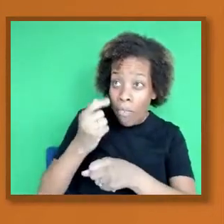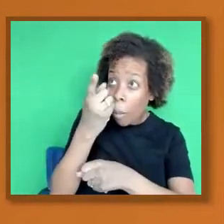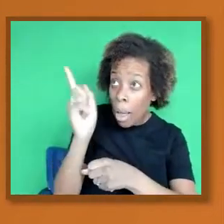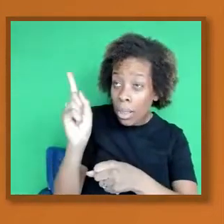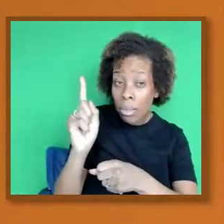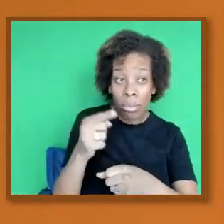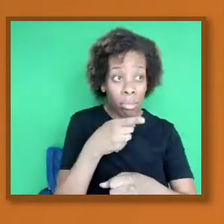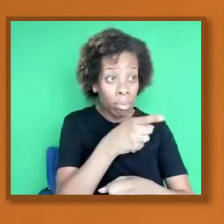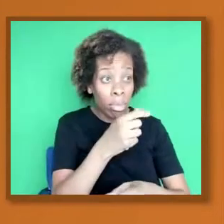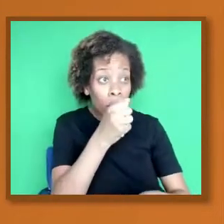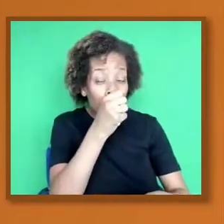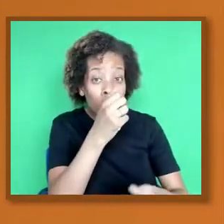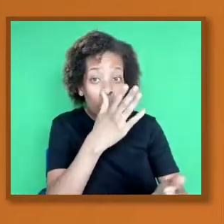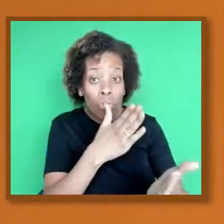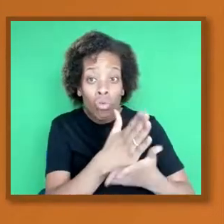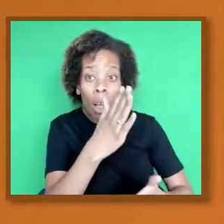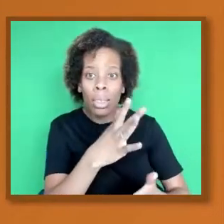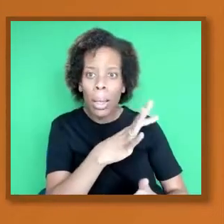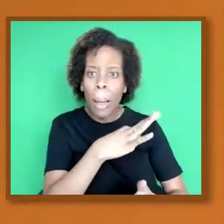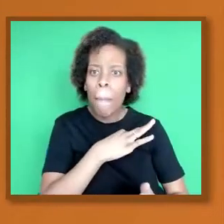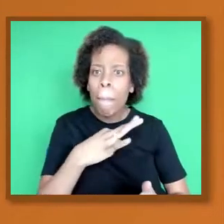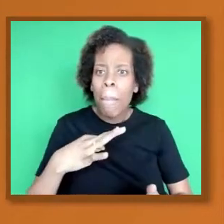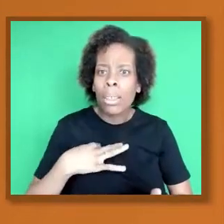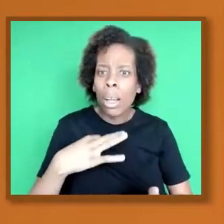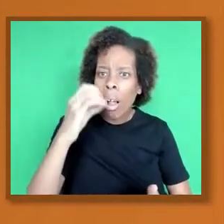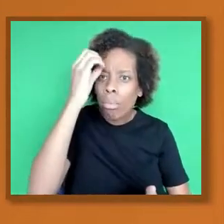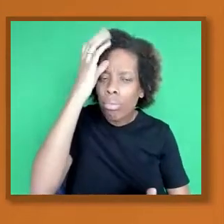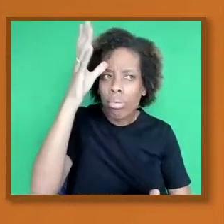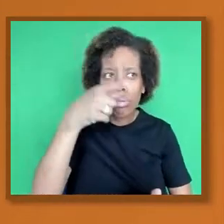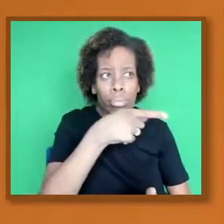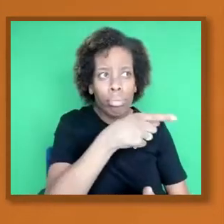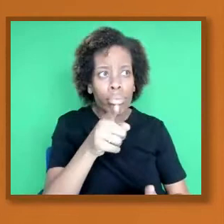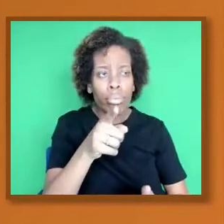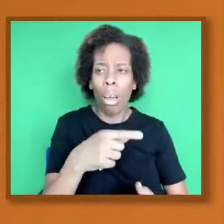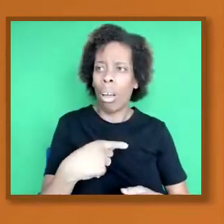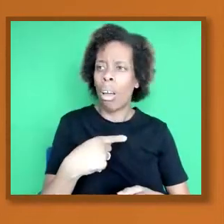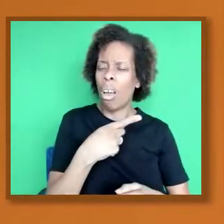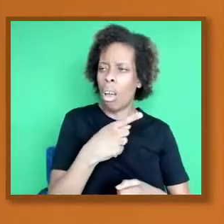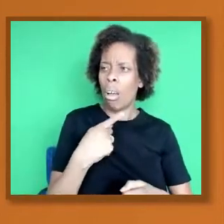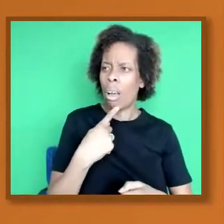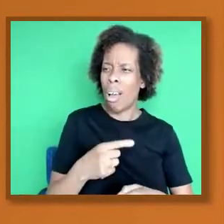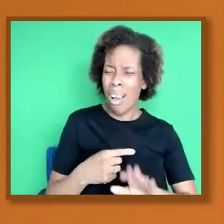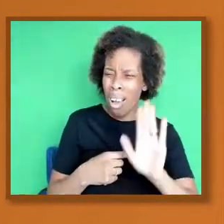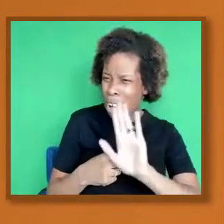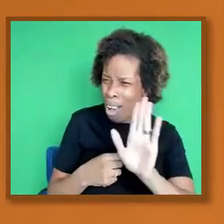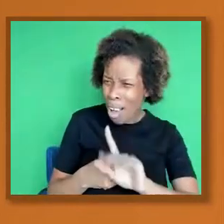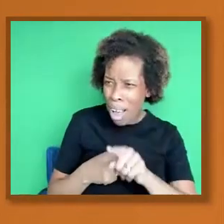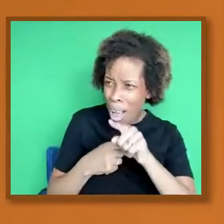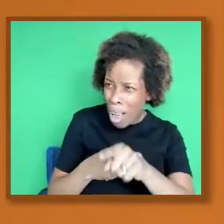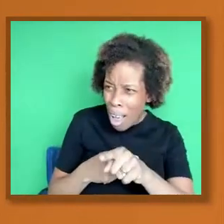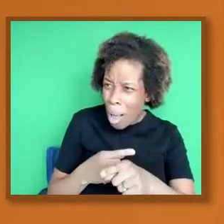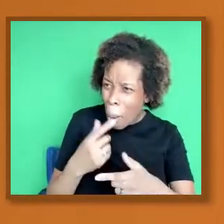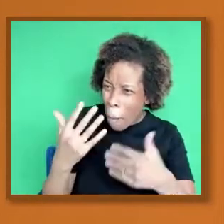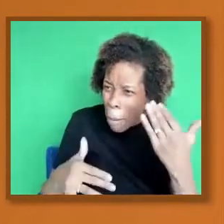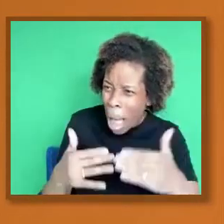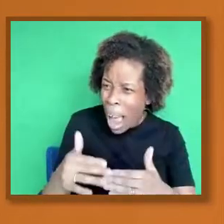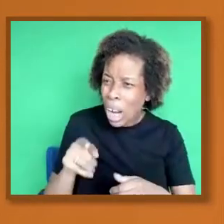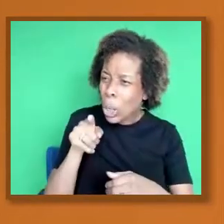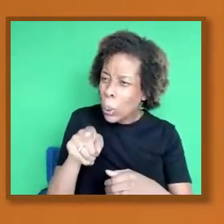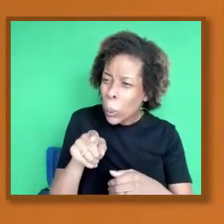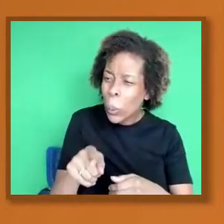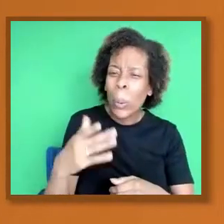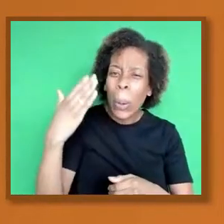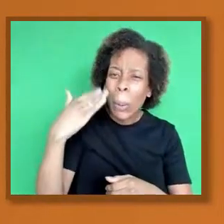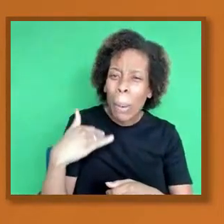believe sometime you do not have an issue when you talk about pain? Because as a black person, you're supposed to have a higher